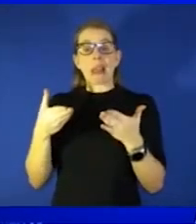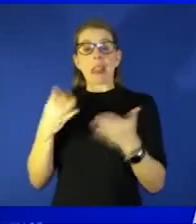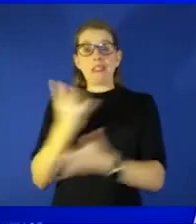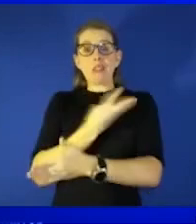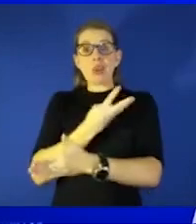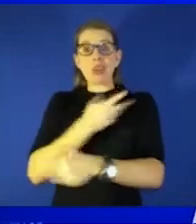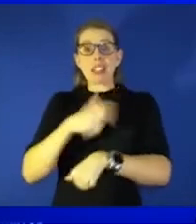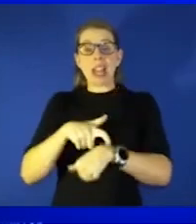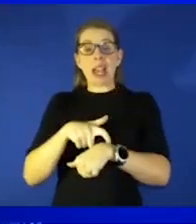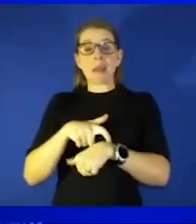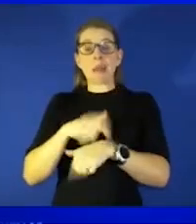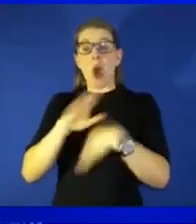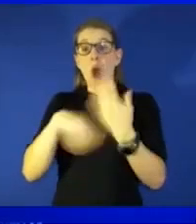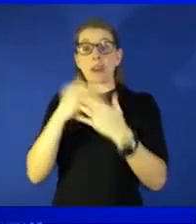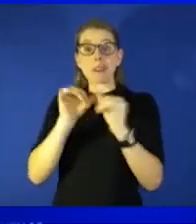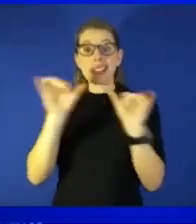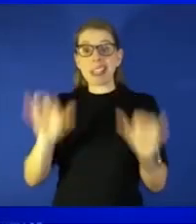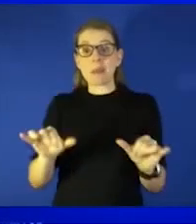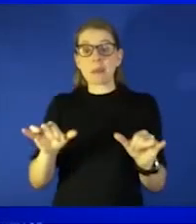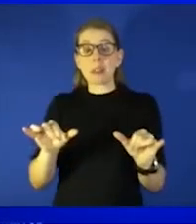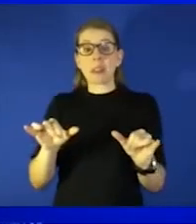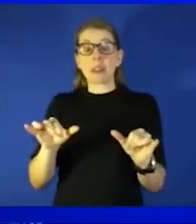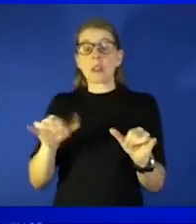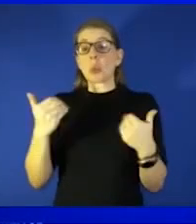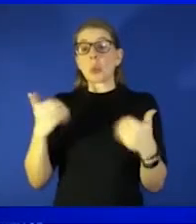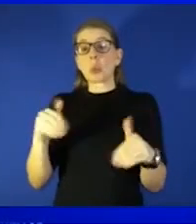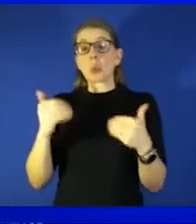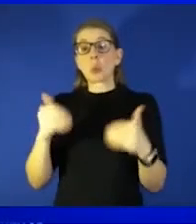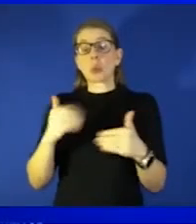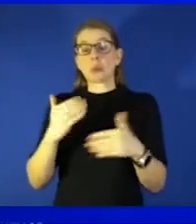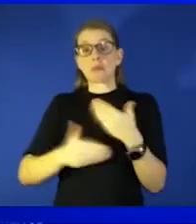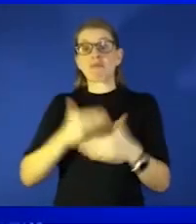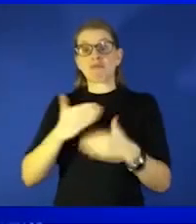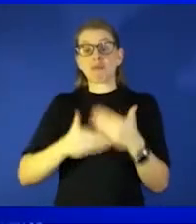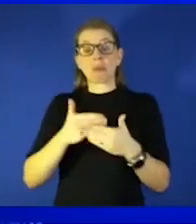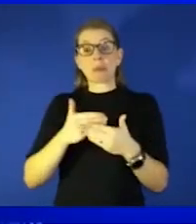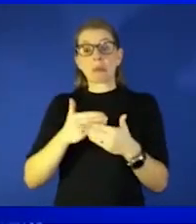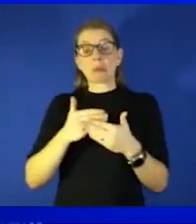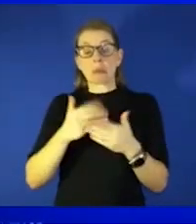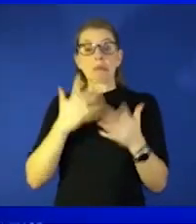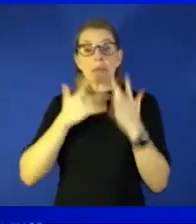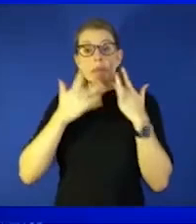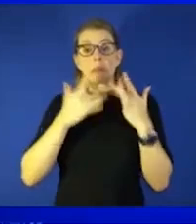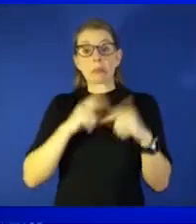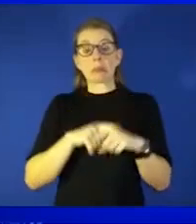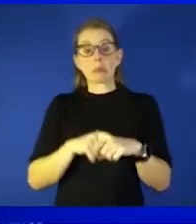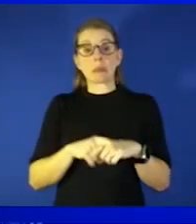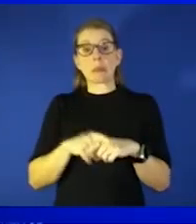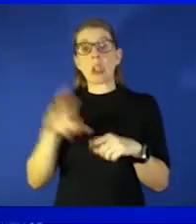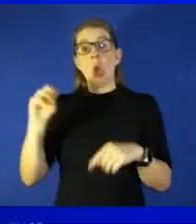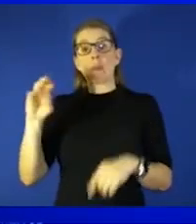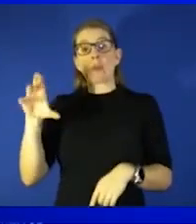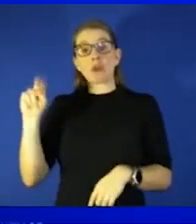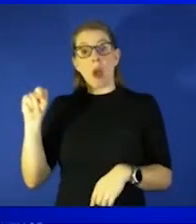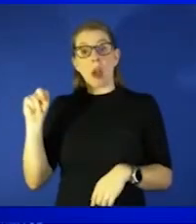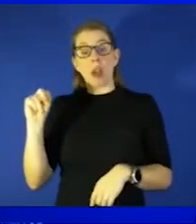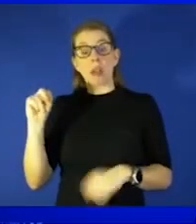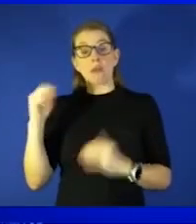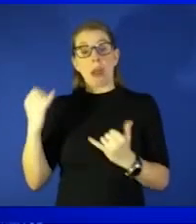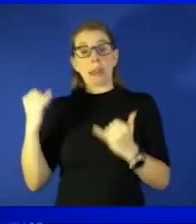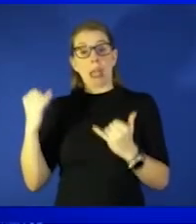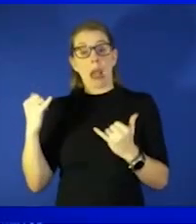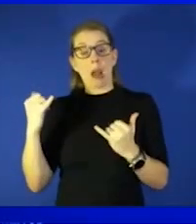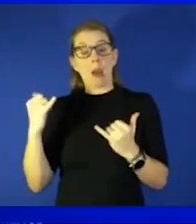of the systems that have to go into it but also like you said uh with omicron right now um there is